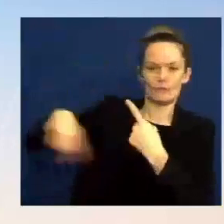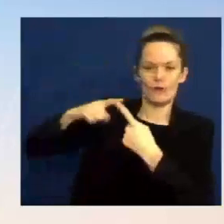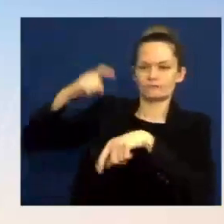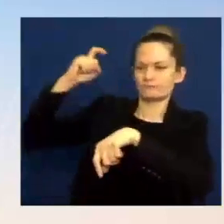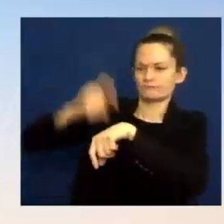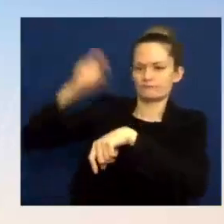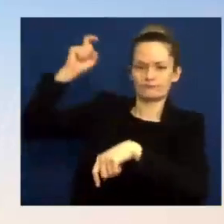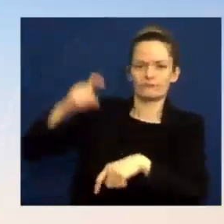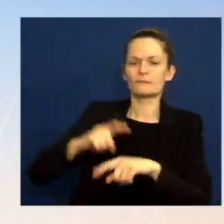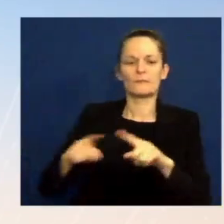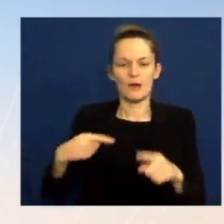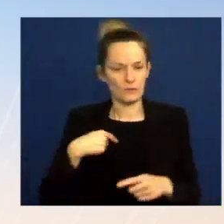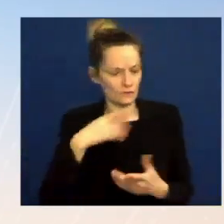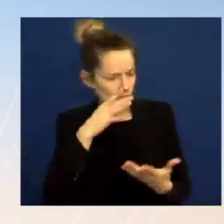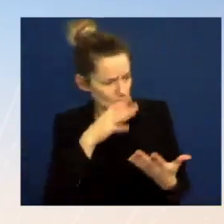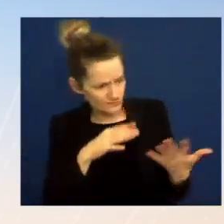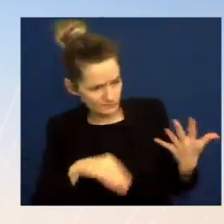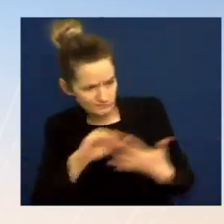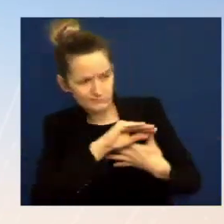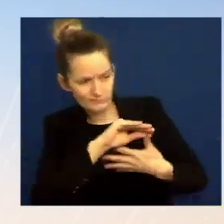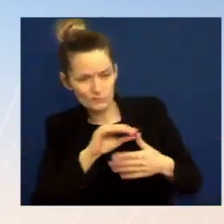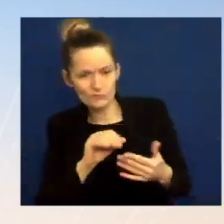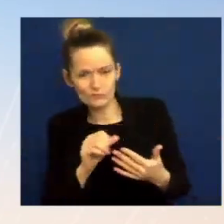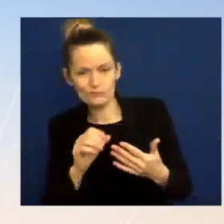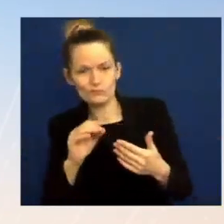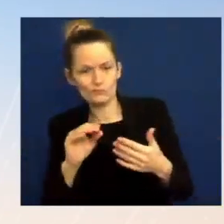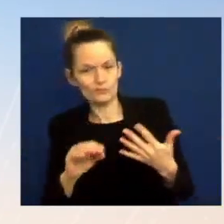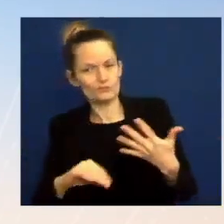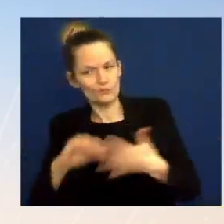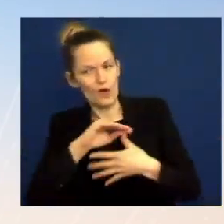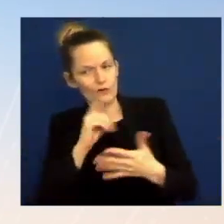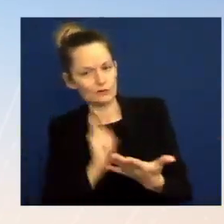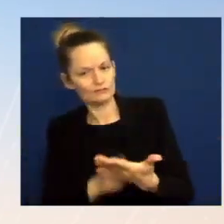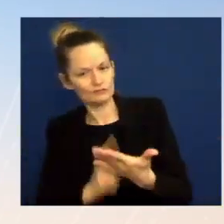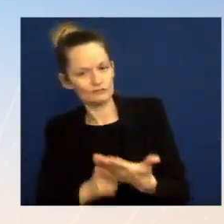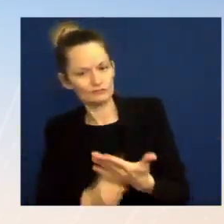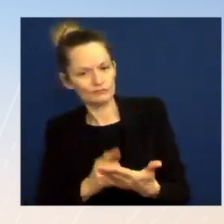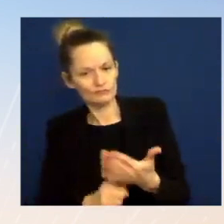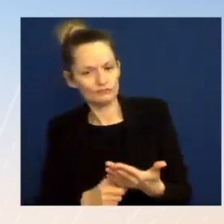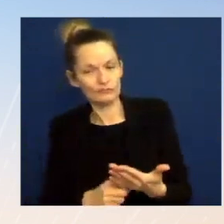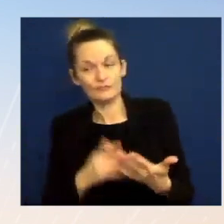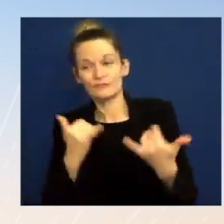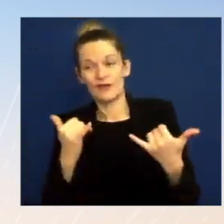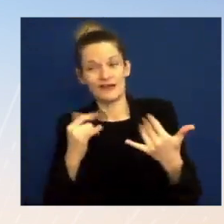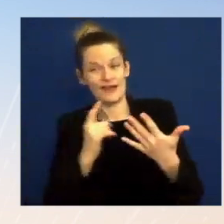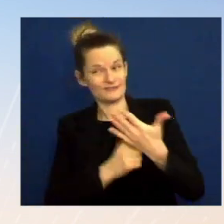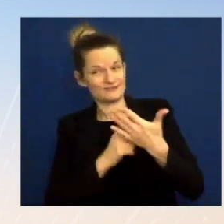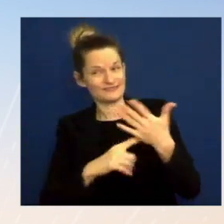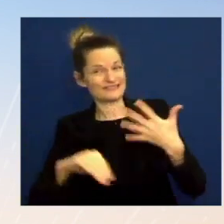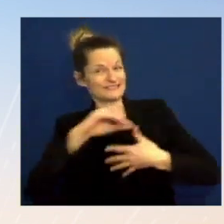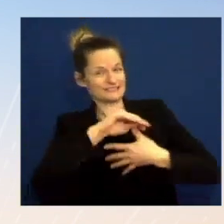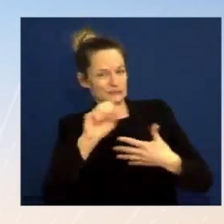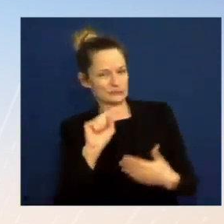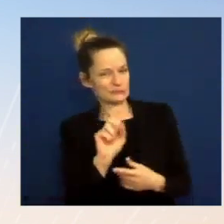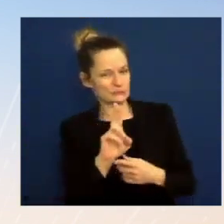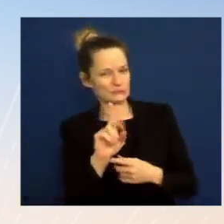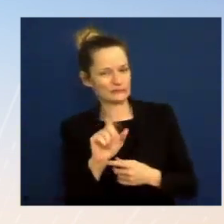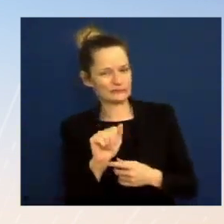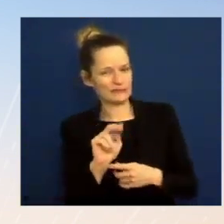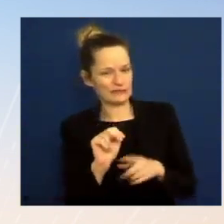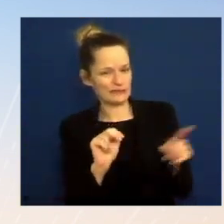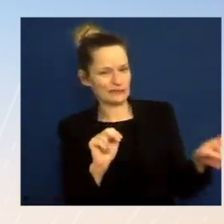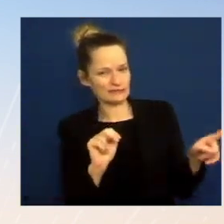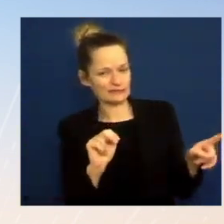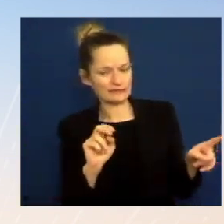The Sudan, if I could go back to you. The military takeover happened just hours after Special Envoy called them up.